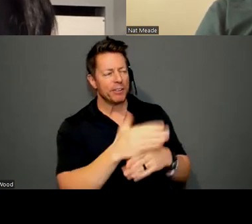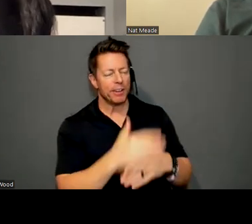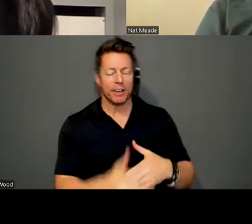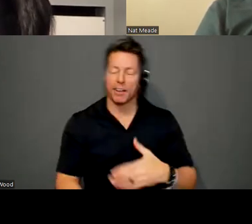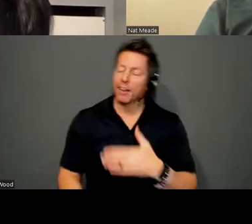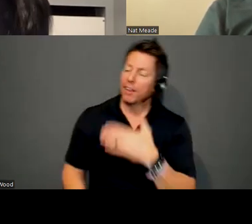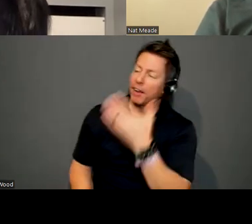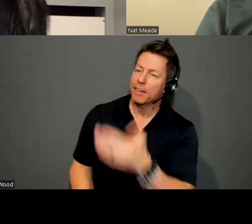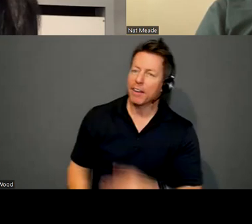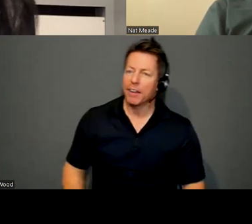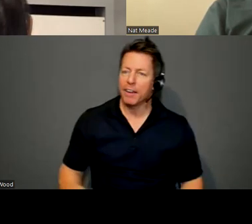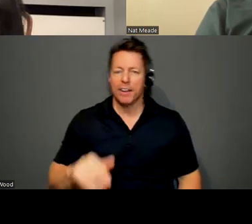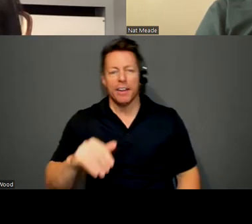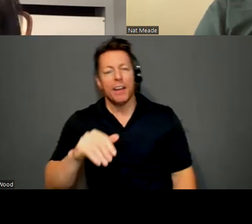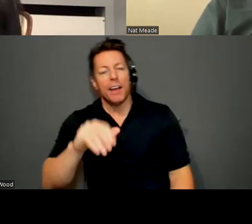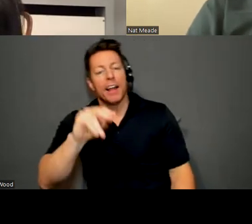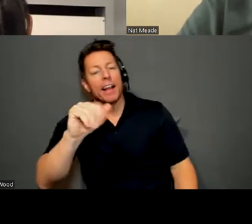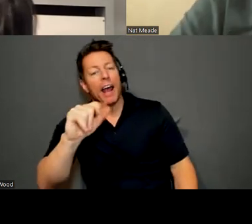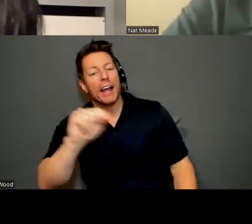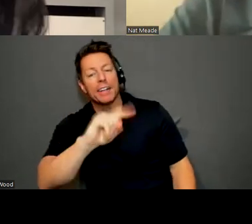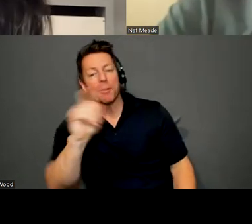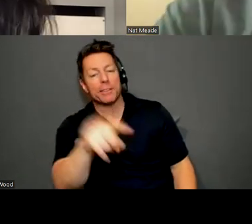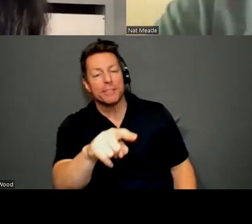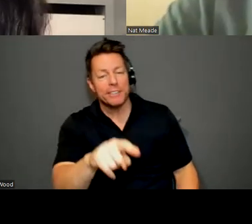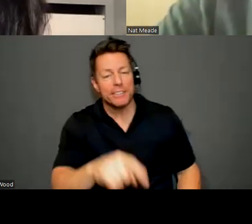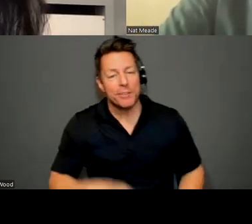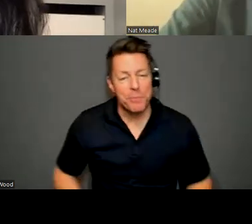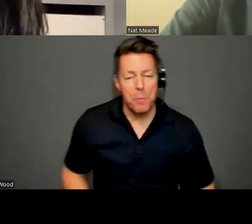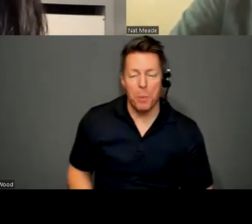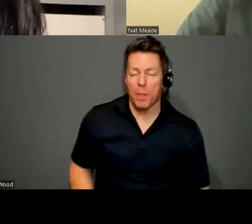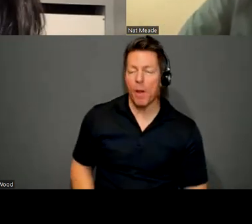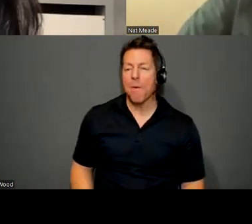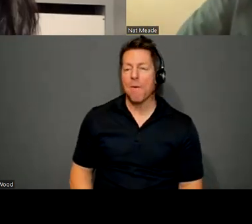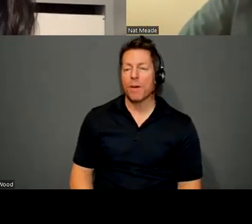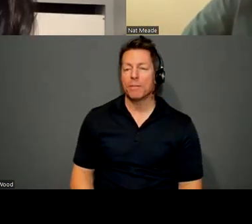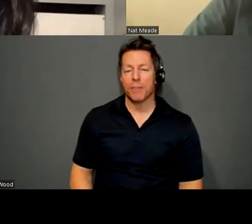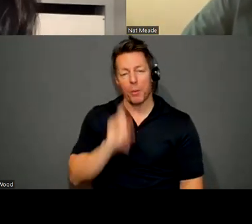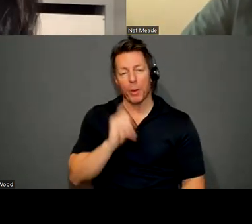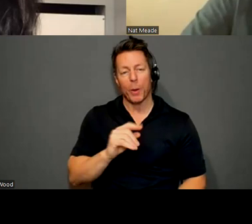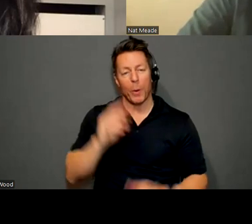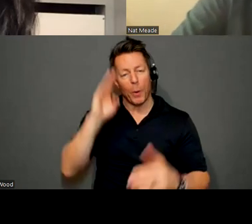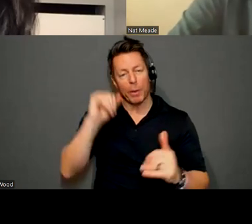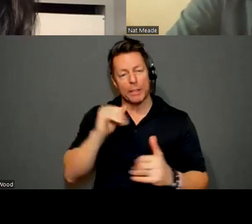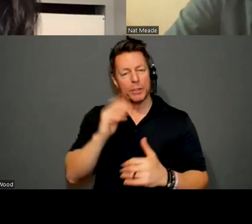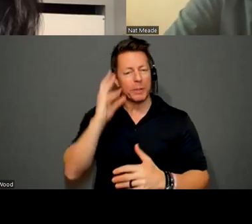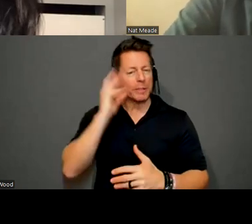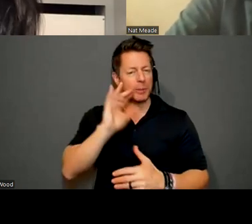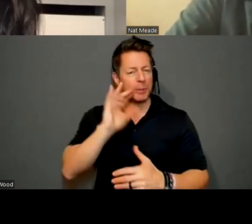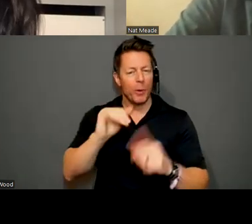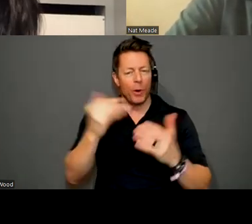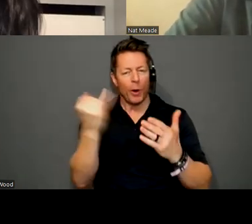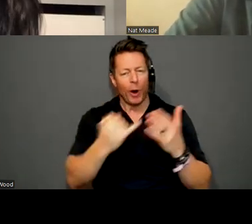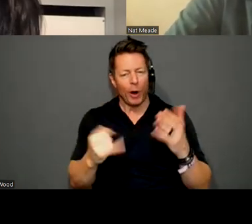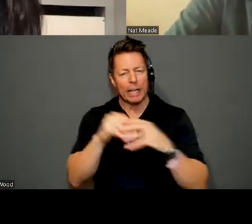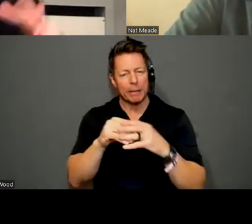Nat, can I ask you a question? Of course. Um, I really hope I get to experience your work in person sometime because it